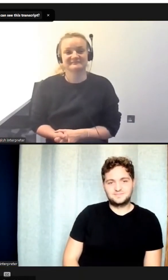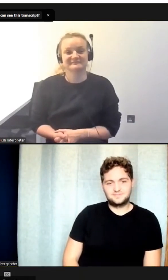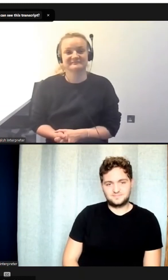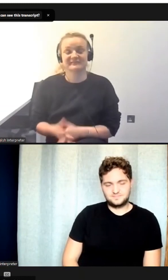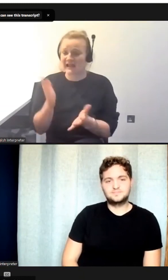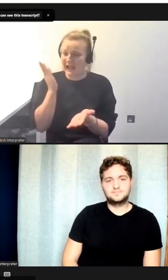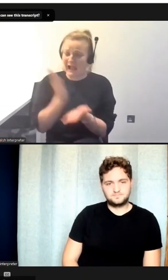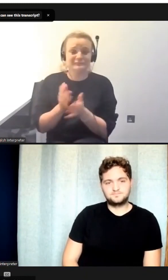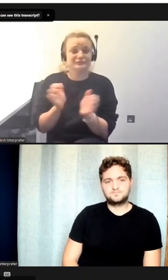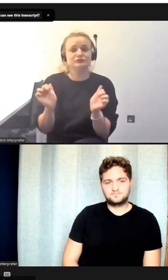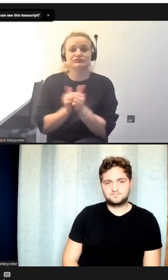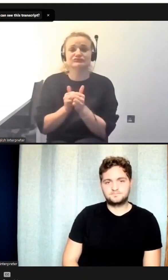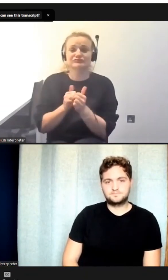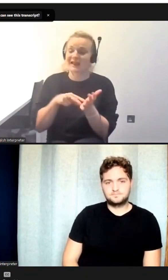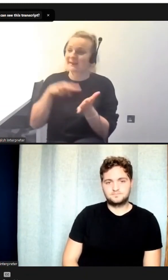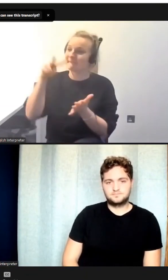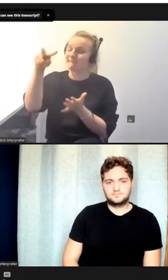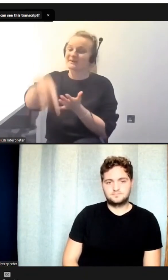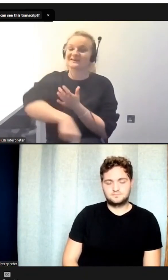Absolutely. Yeah.